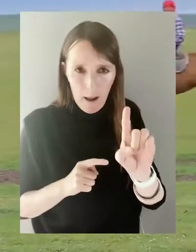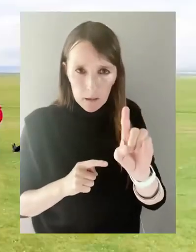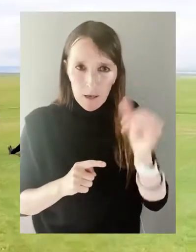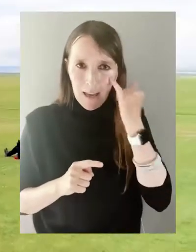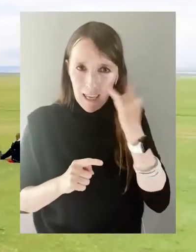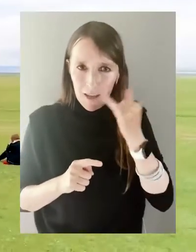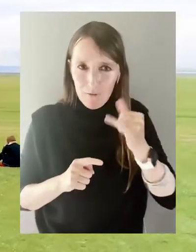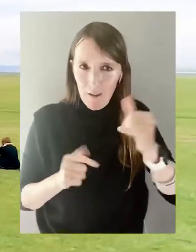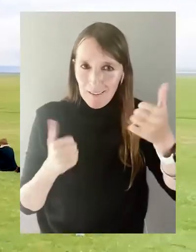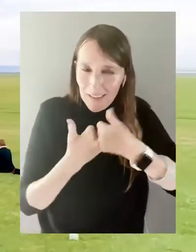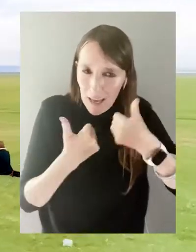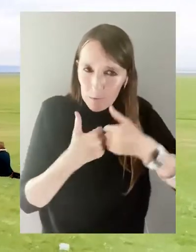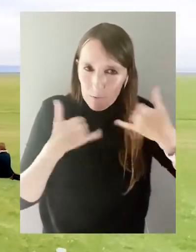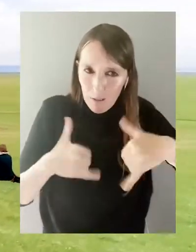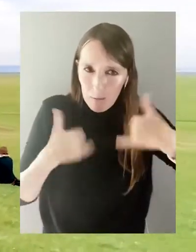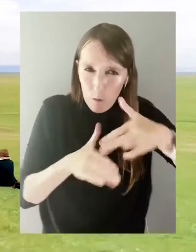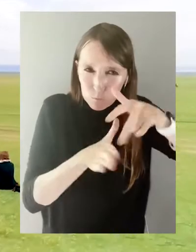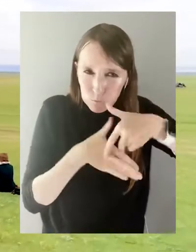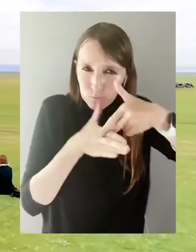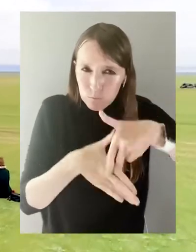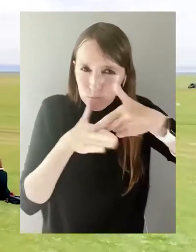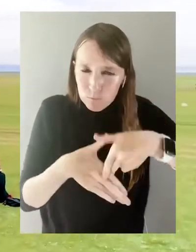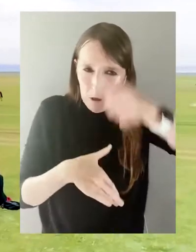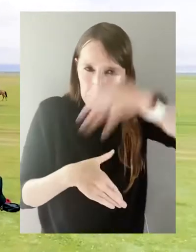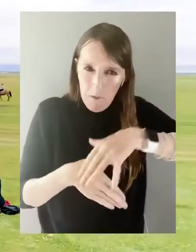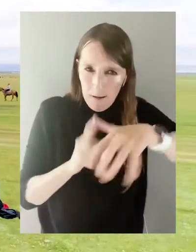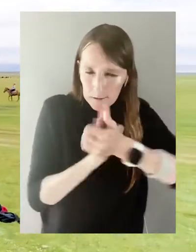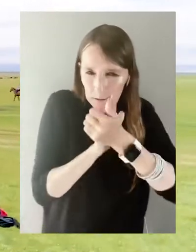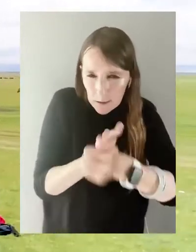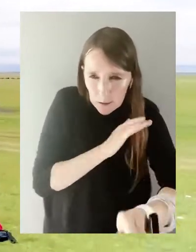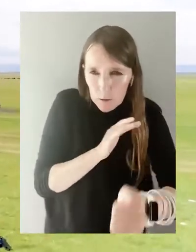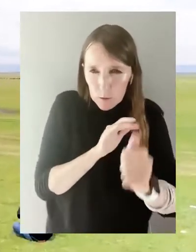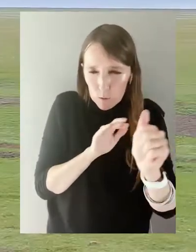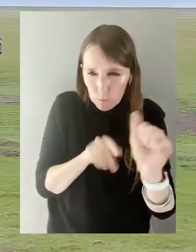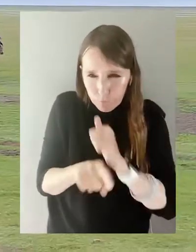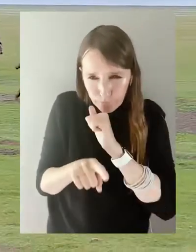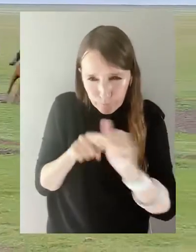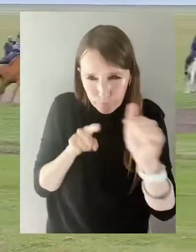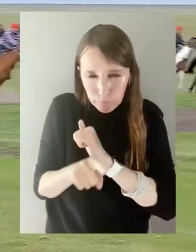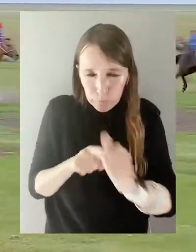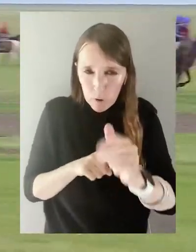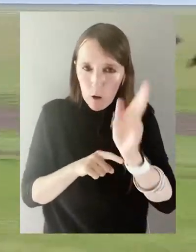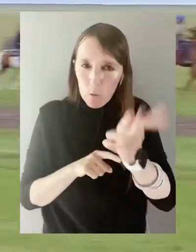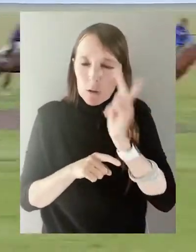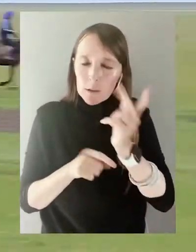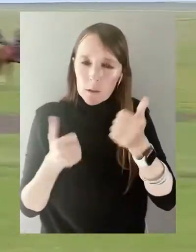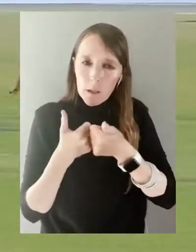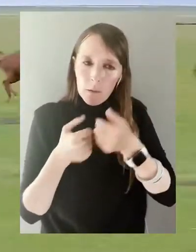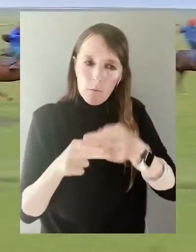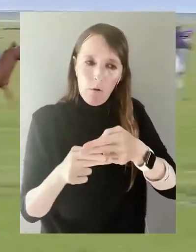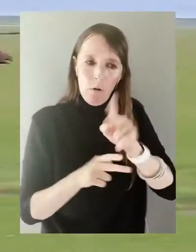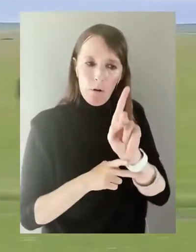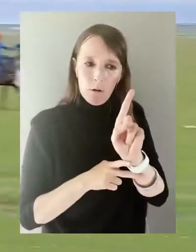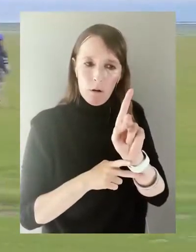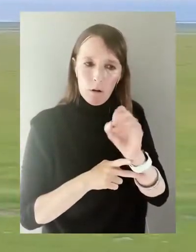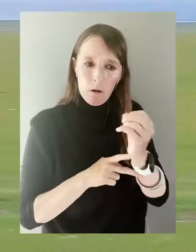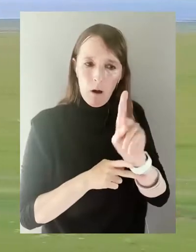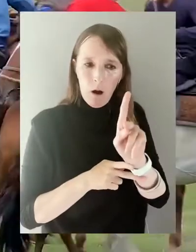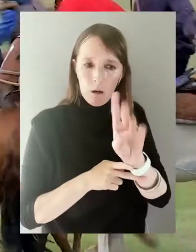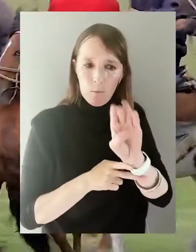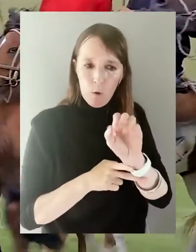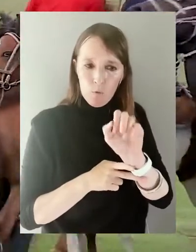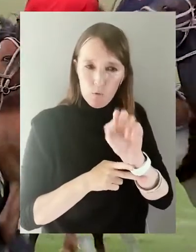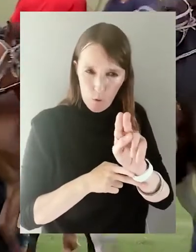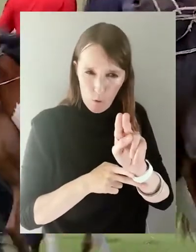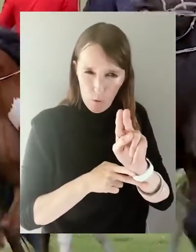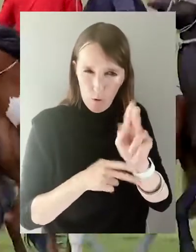a key role in the life of a nomad and while playing horse games, men practice their skills. During the show, you will see